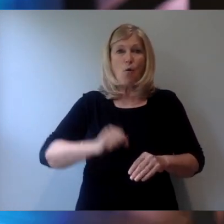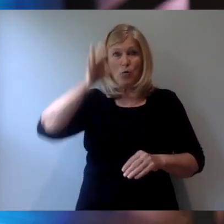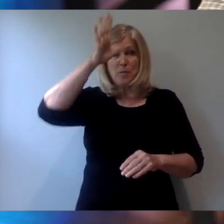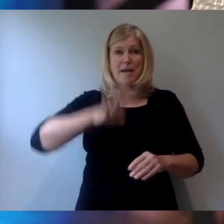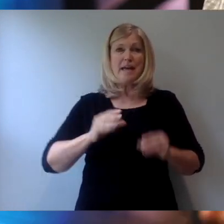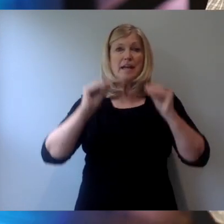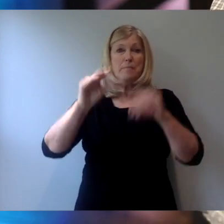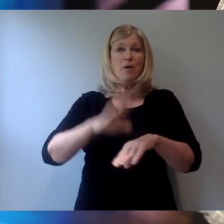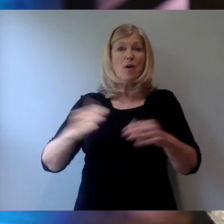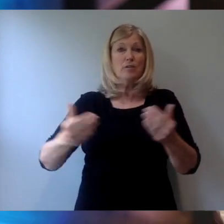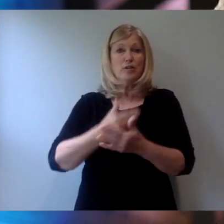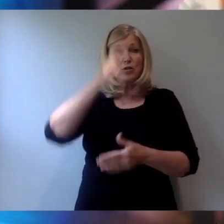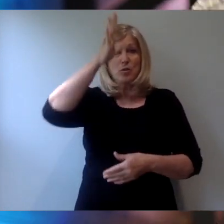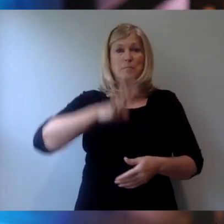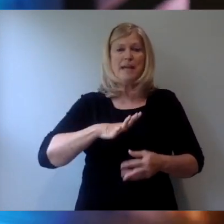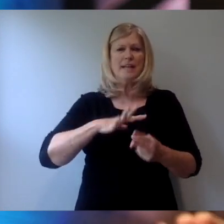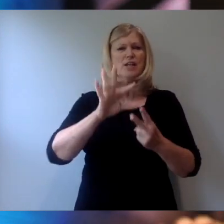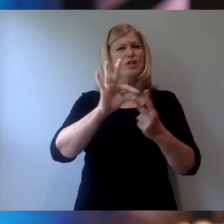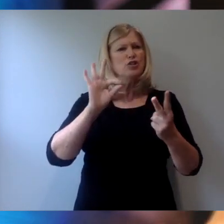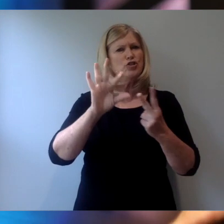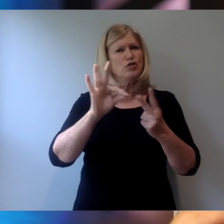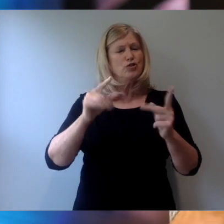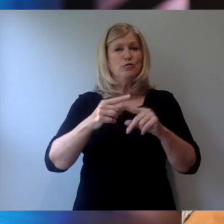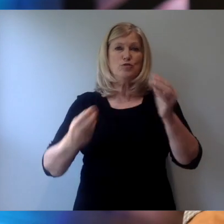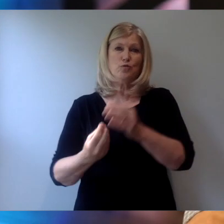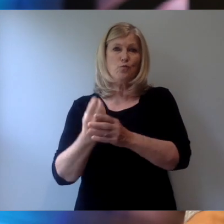other words, choose to grow.